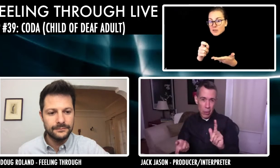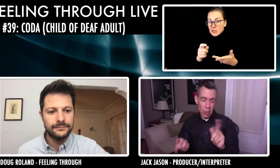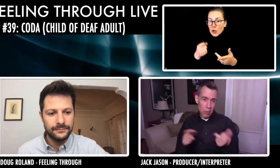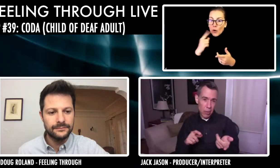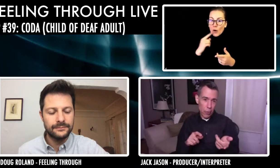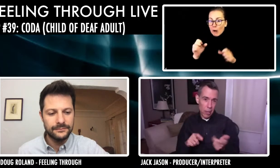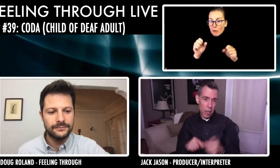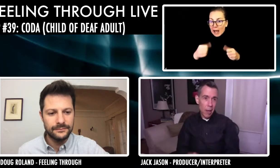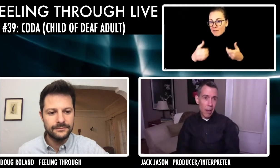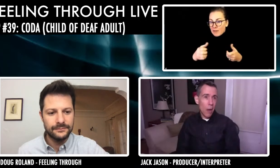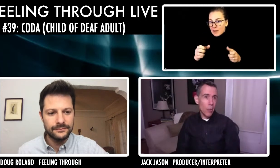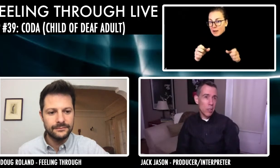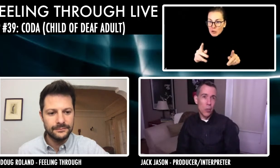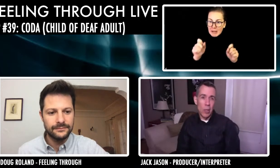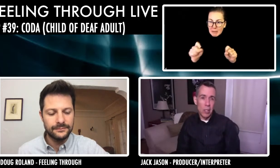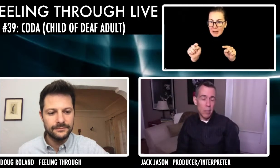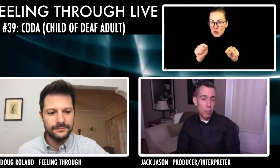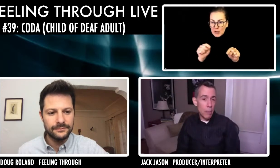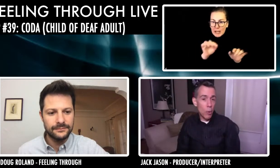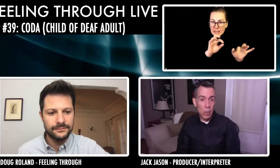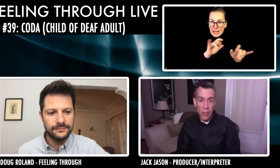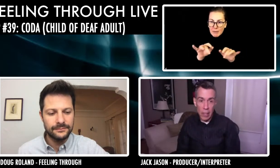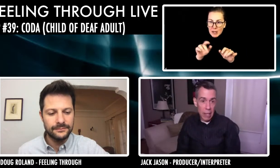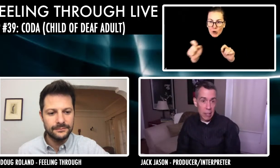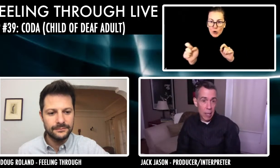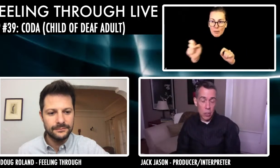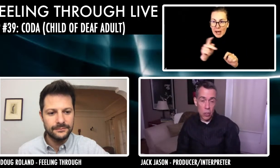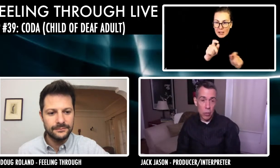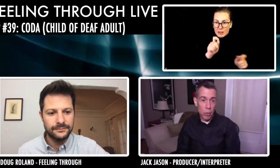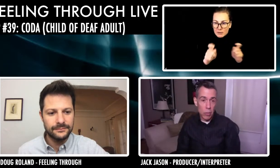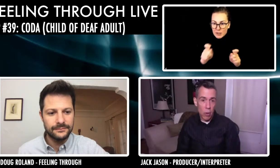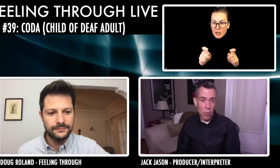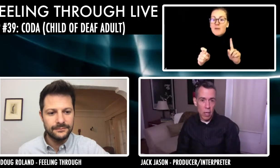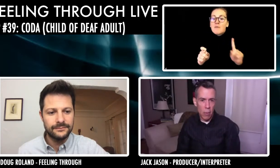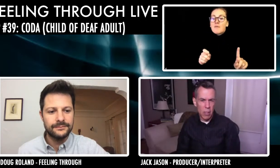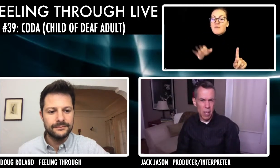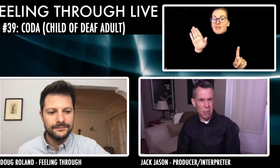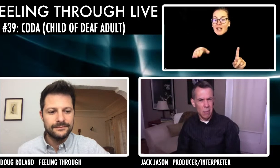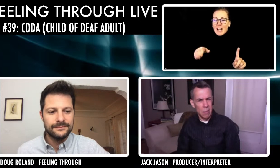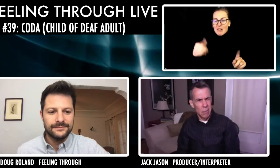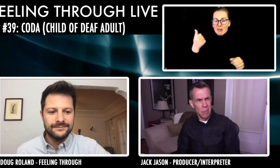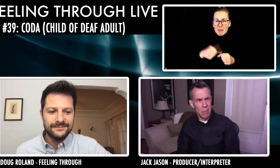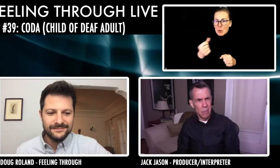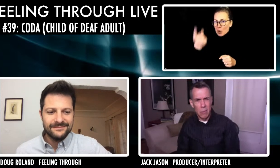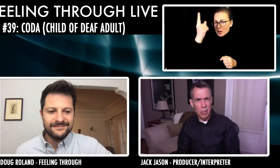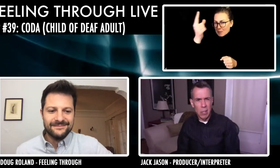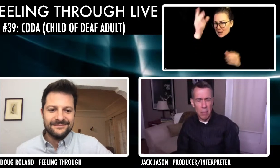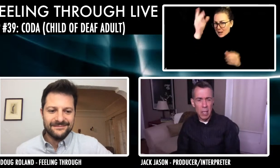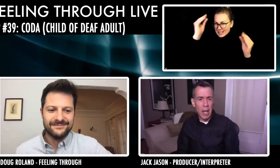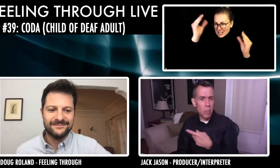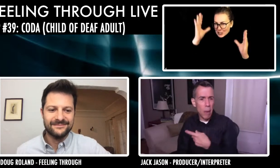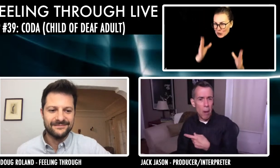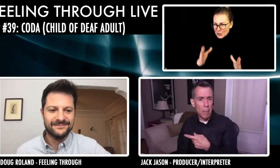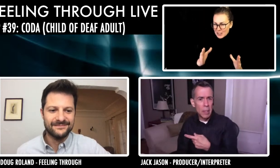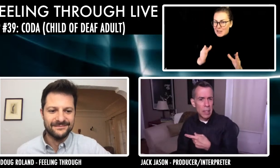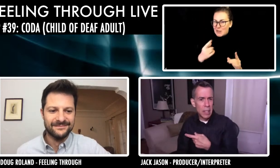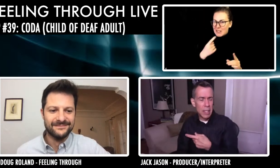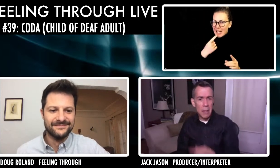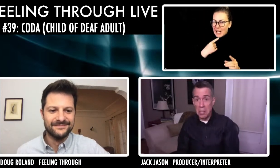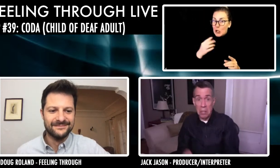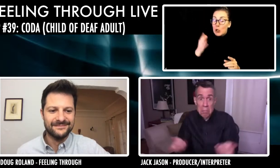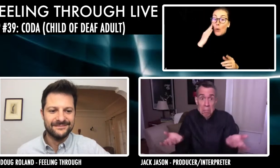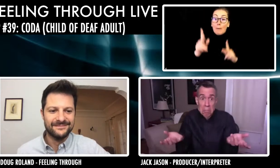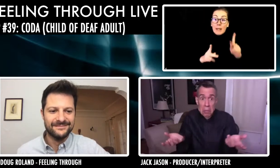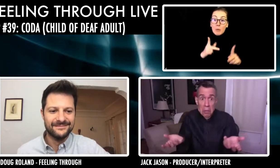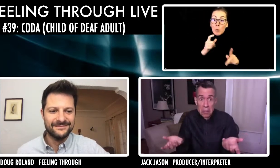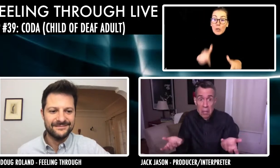better, a little differently. I remember a teacher once said, people who live in glass houses shouldn't throw stones. And I was like, what's that mean? And I asked my mom and